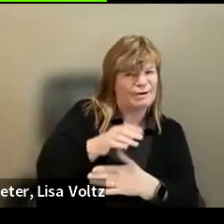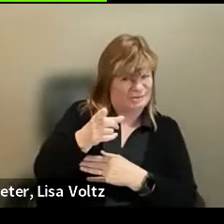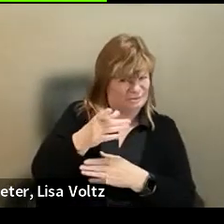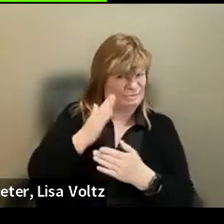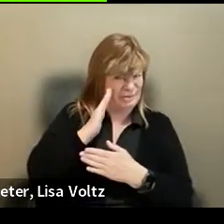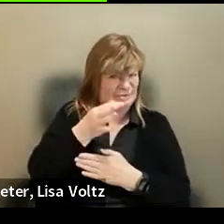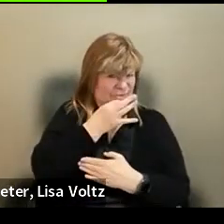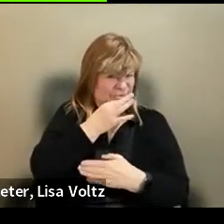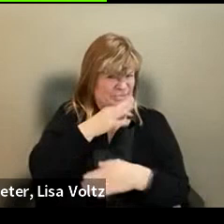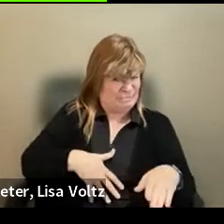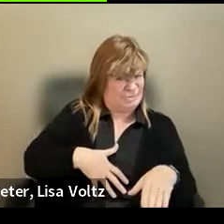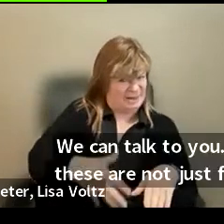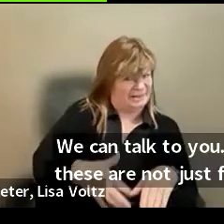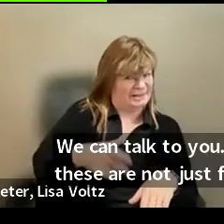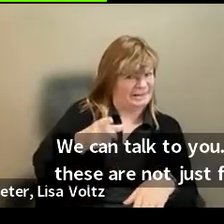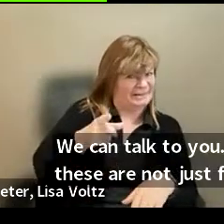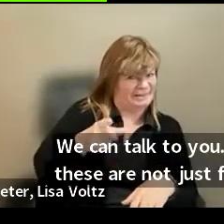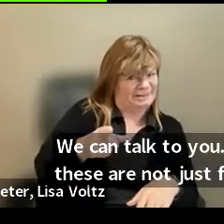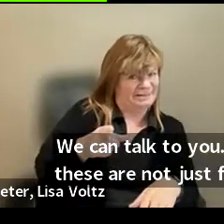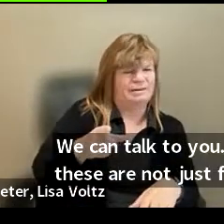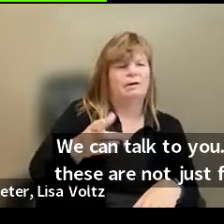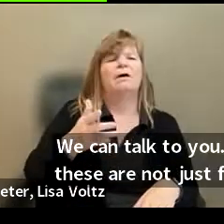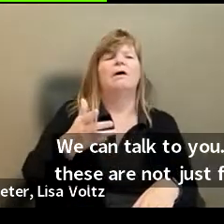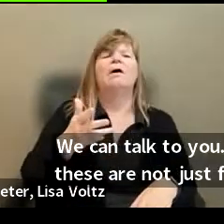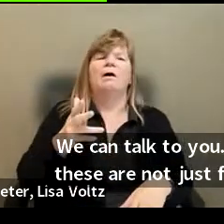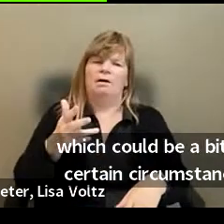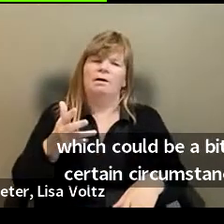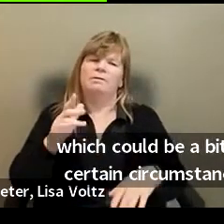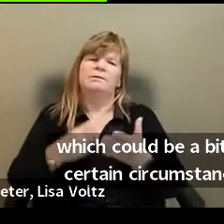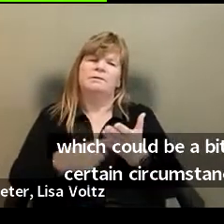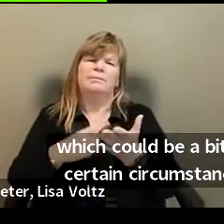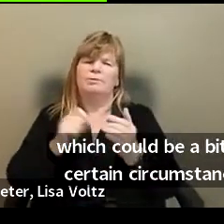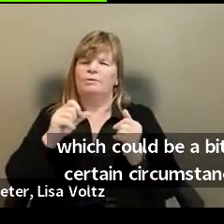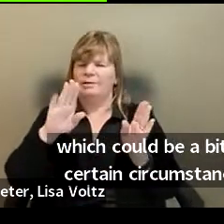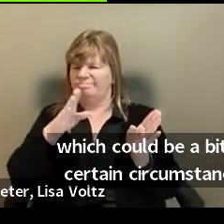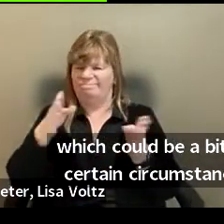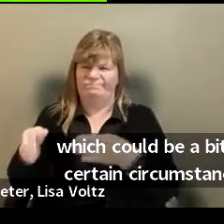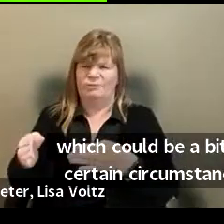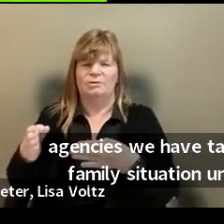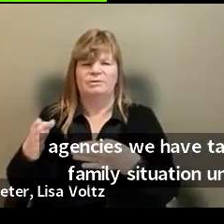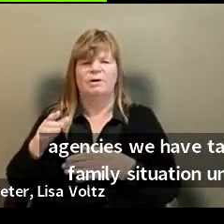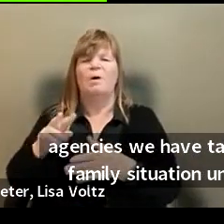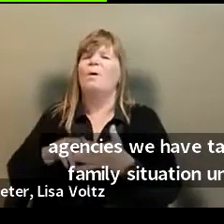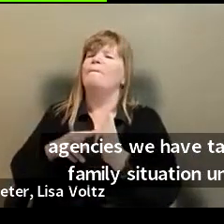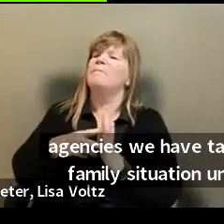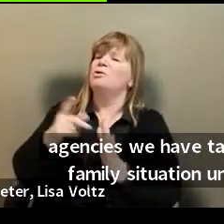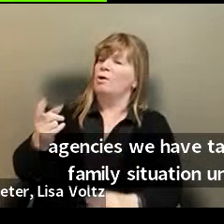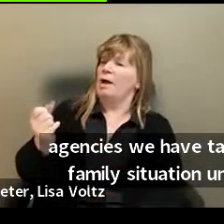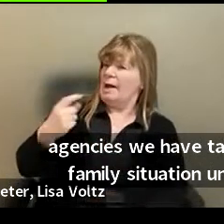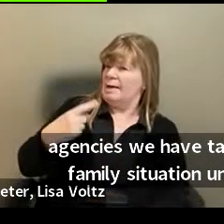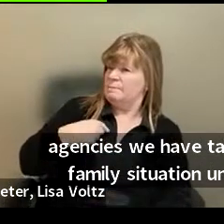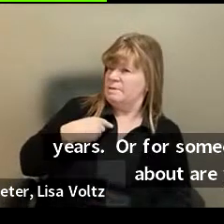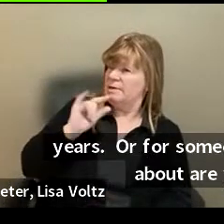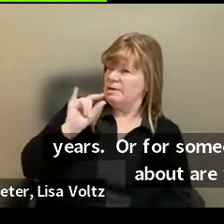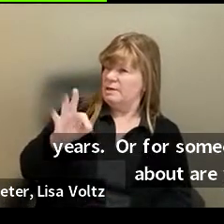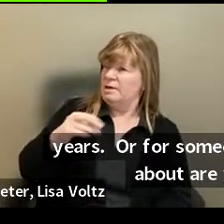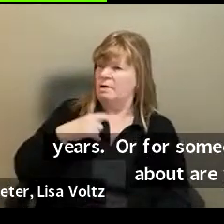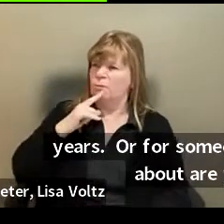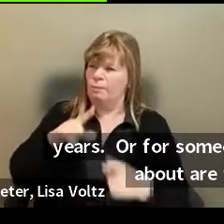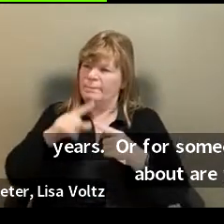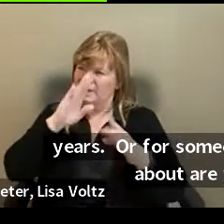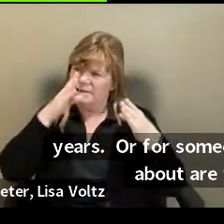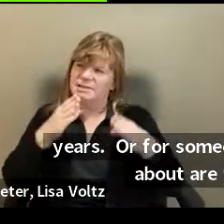start a family? Um, then, um, sometimes you can focus instead on, I think what you're asking me is if I'm going to be a dedicated